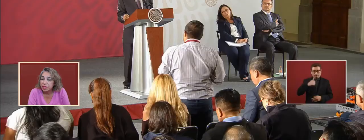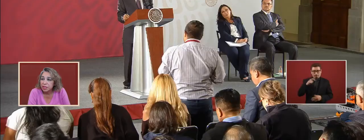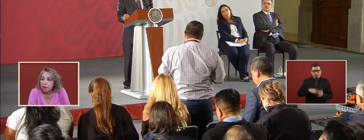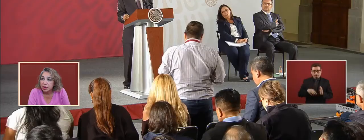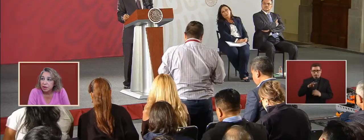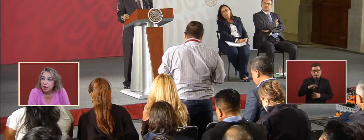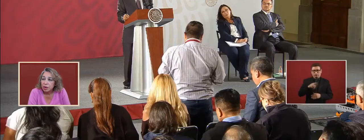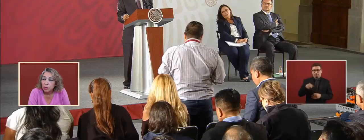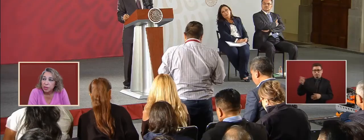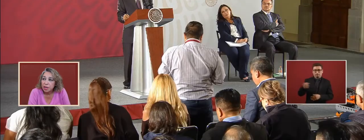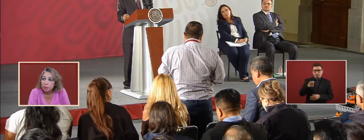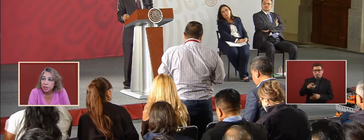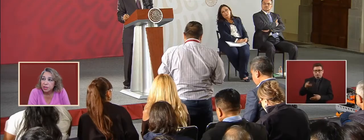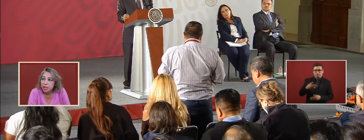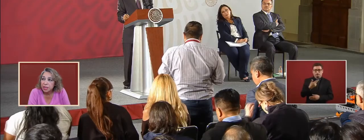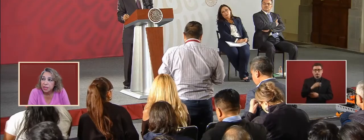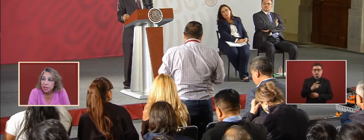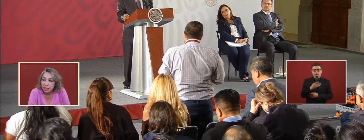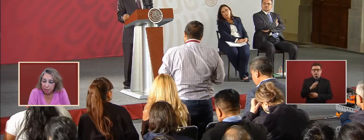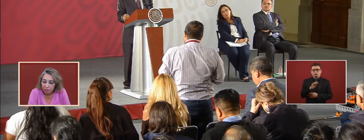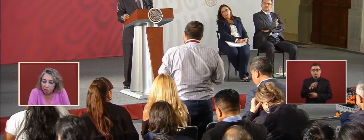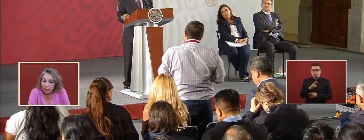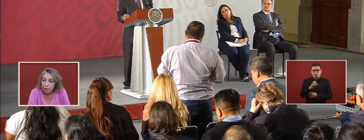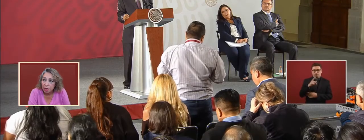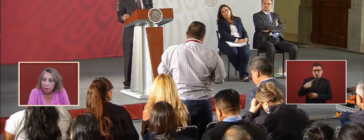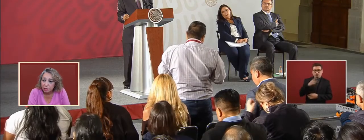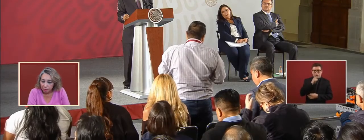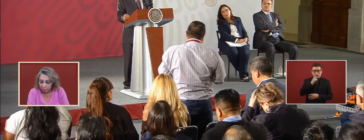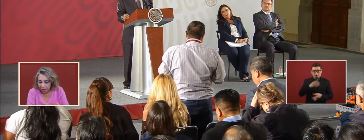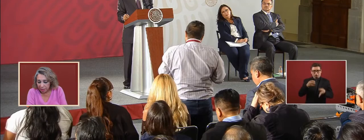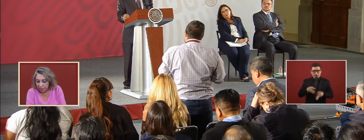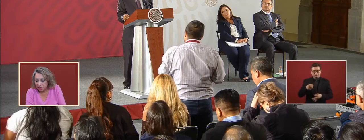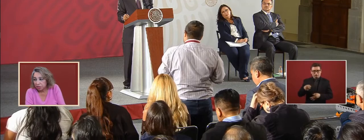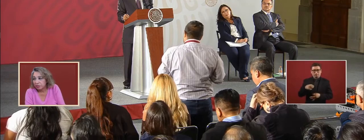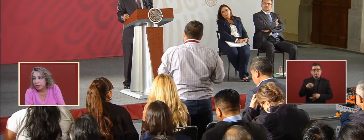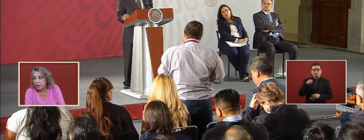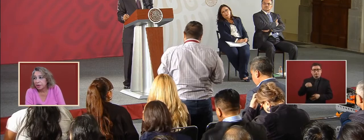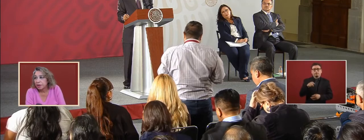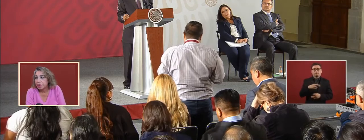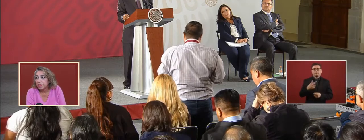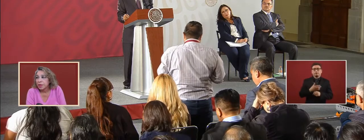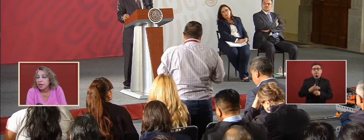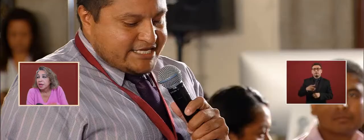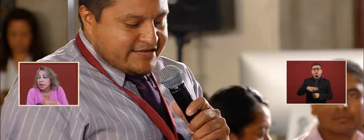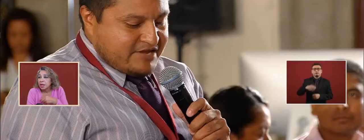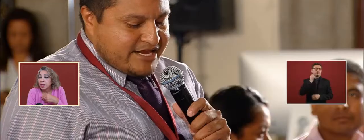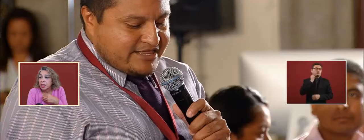of this year, when they presented the biological father,